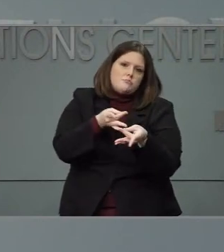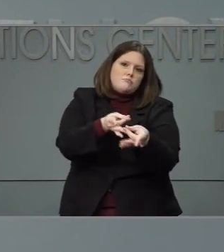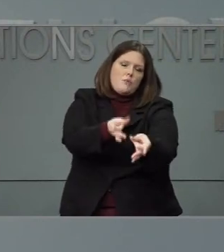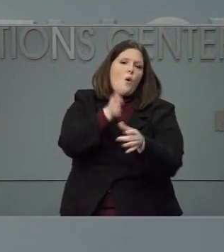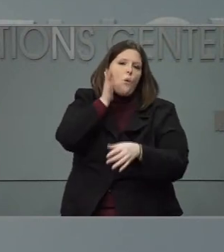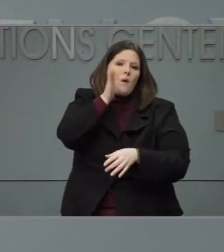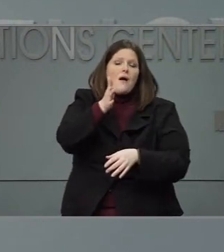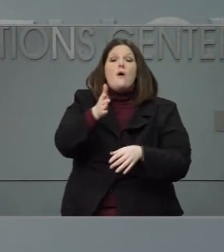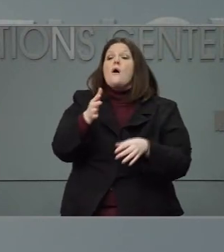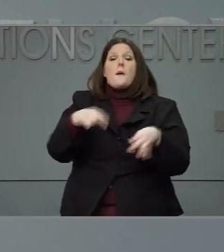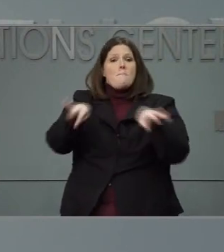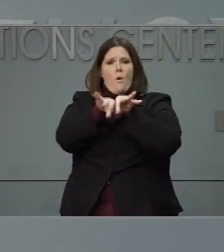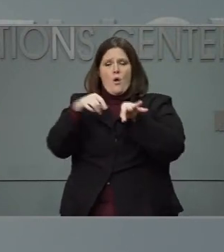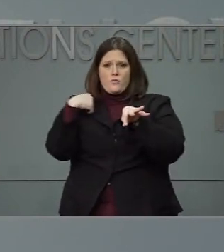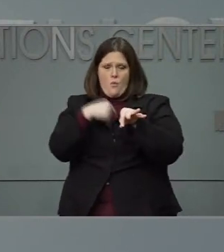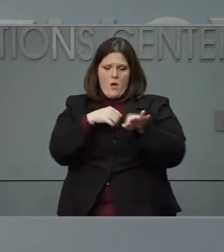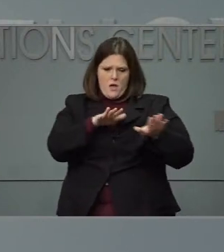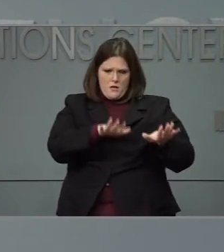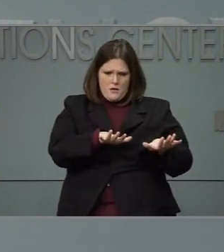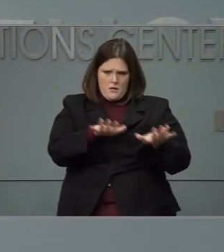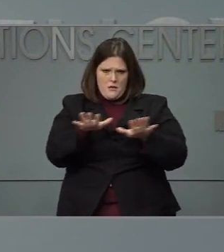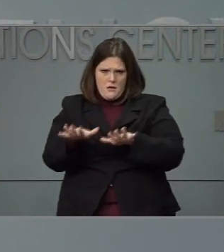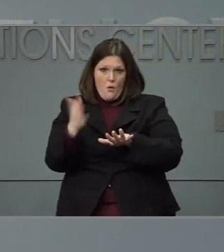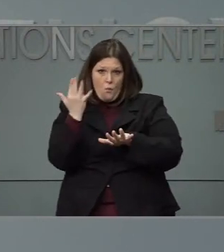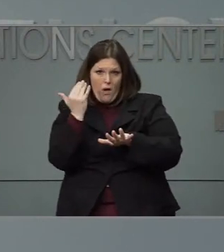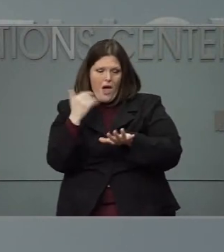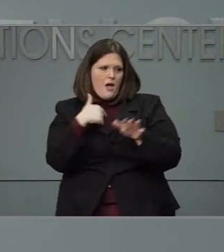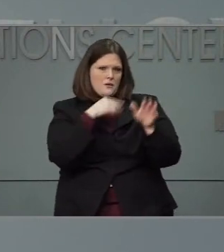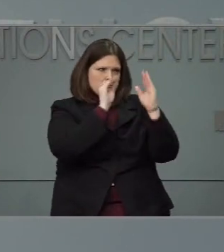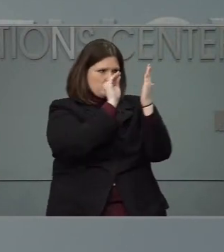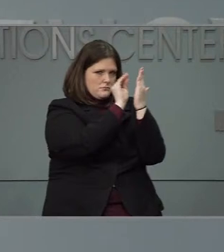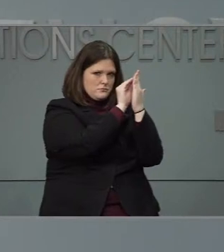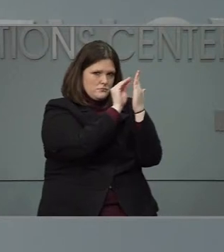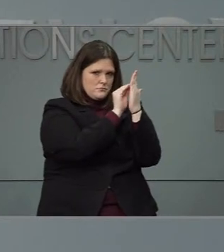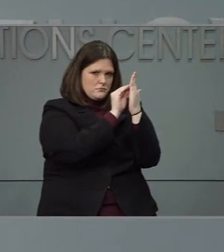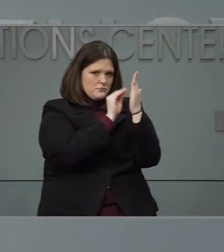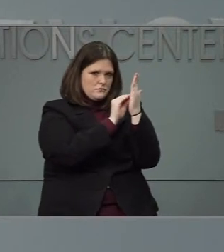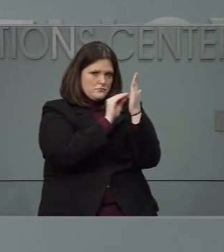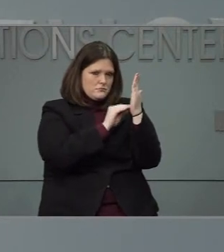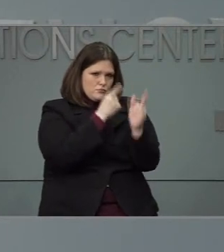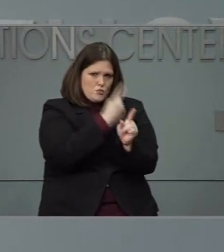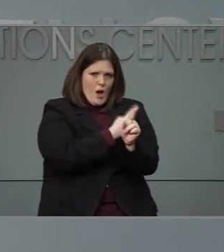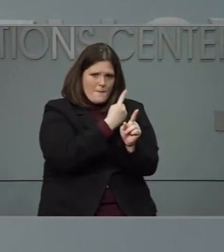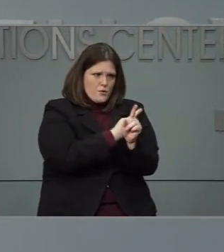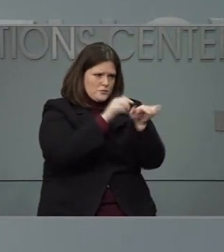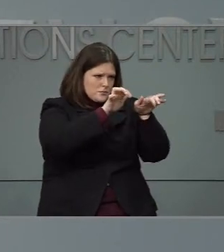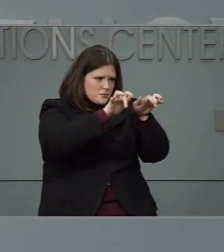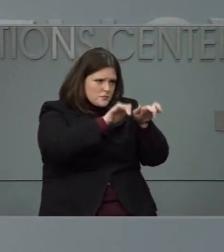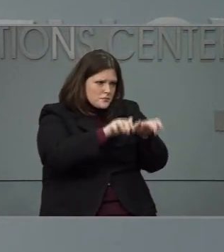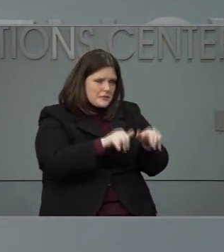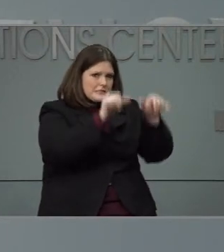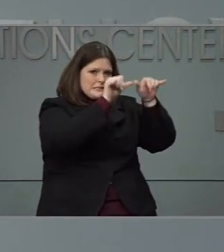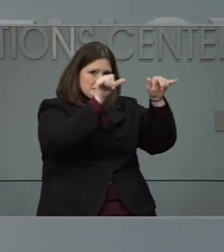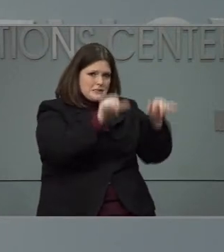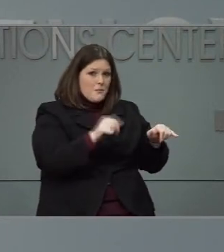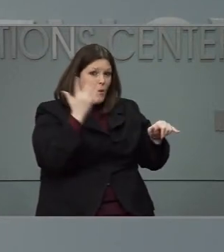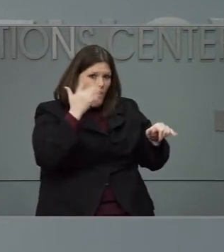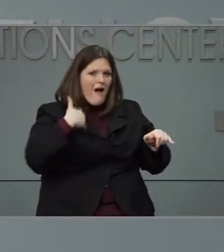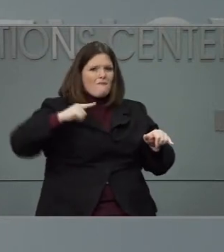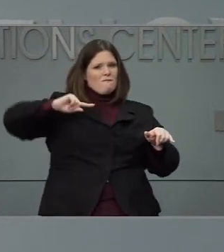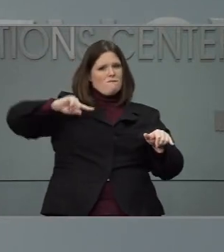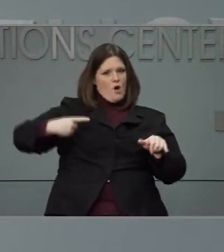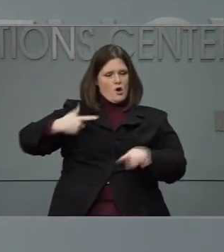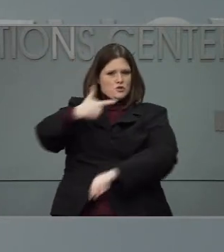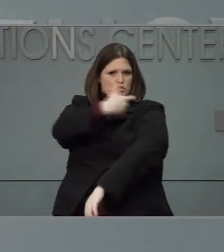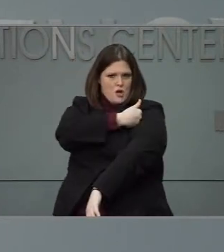appropriately because not as the governor mentioned, not only are you needing to get that first dose, but you have to come back to get the second one. So it is important that we